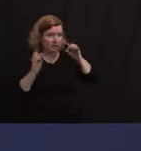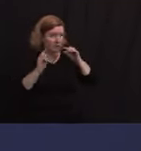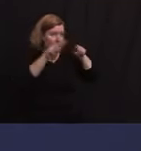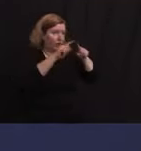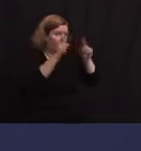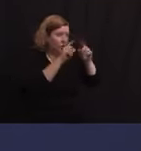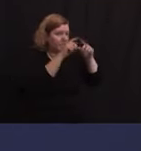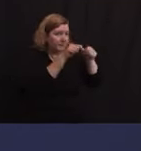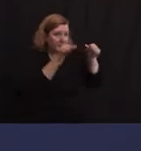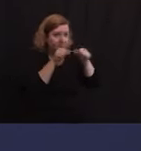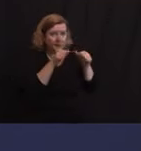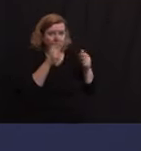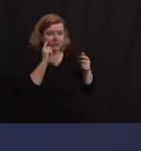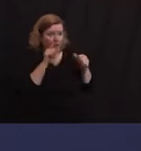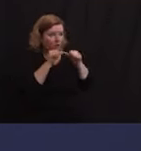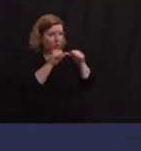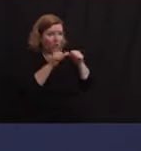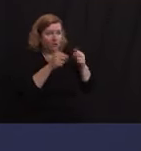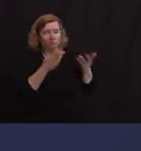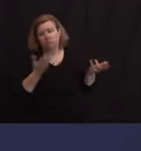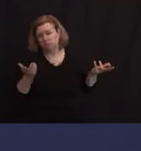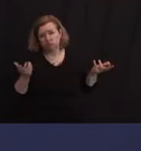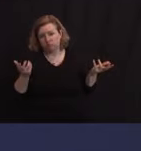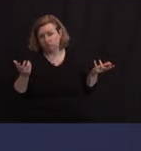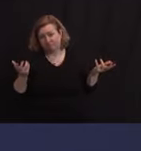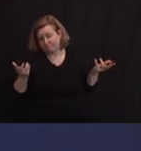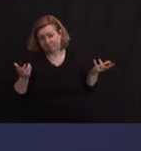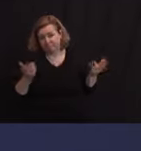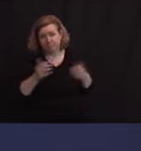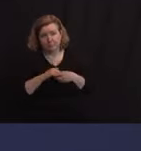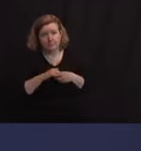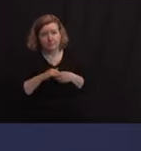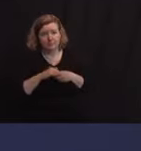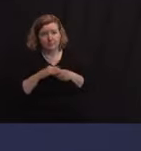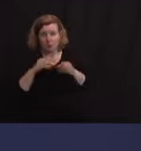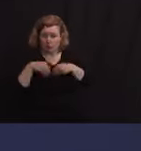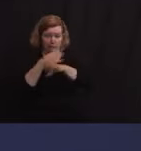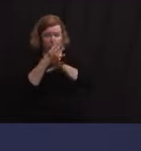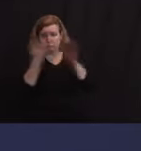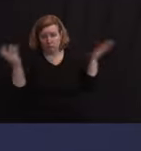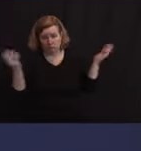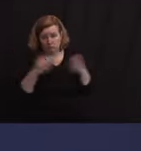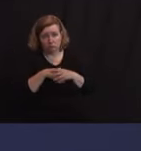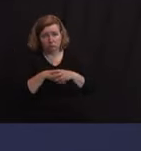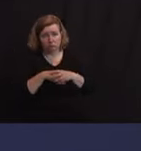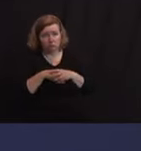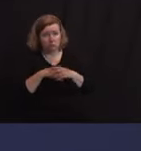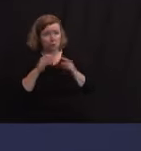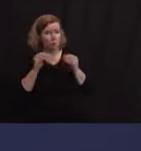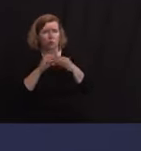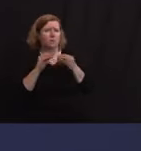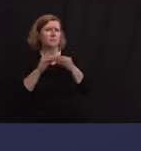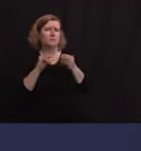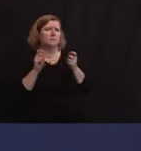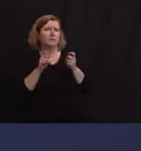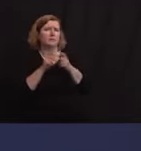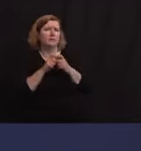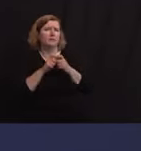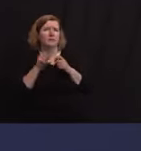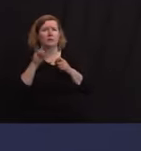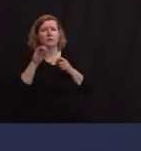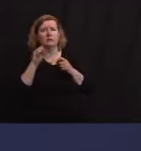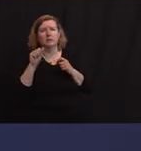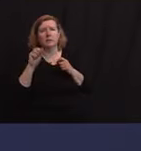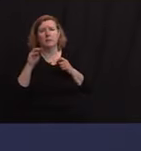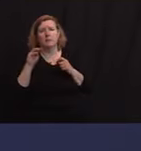the case. A lot of it's virtual. I have no comment on the specifics of Lisa McCormick's referral by